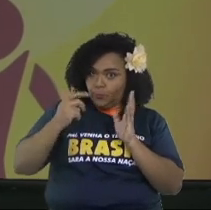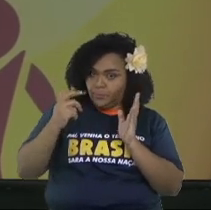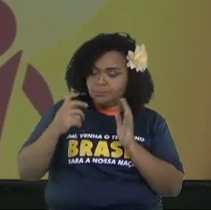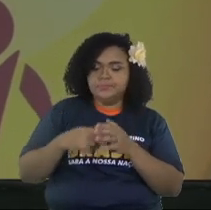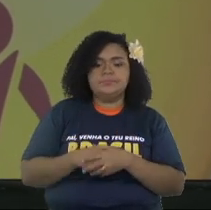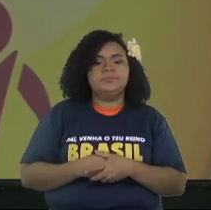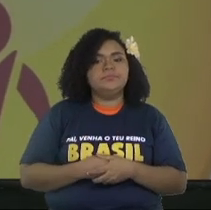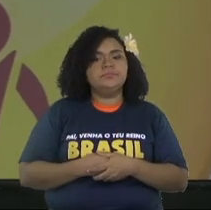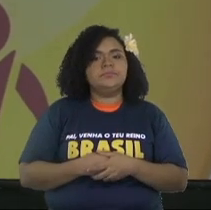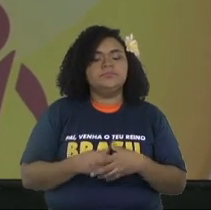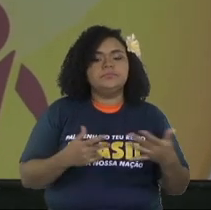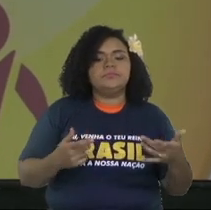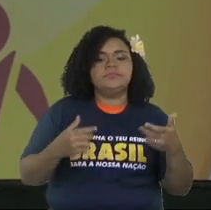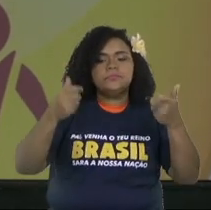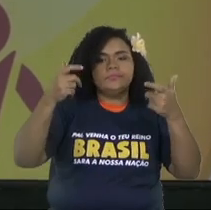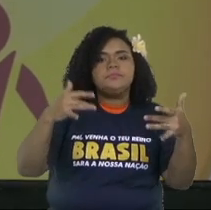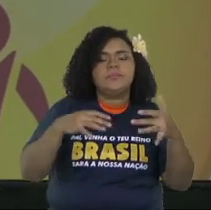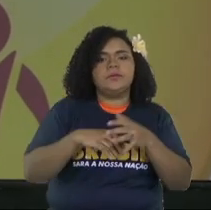28 verse 1